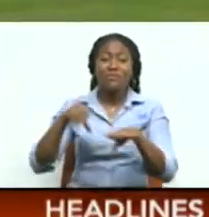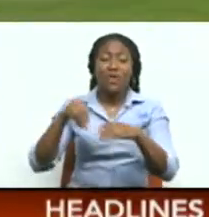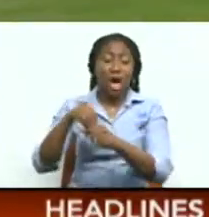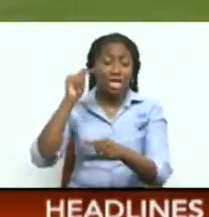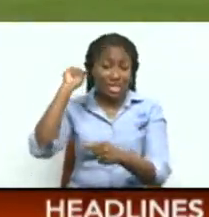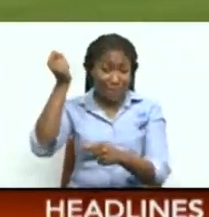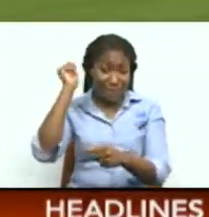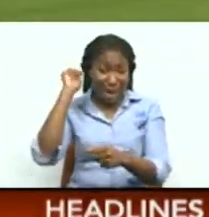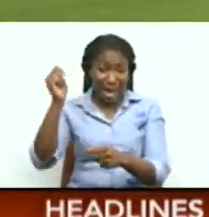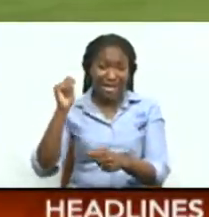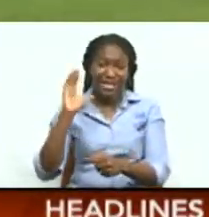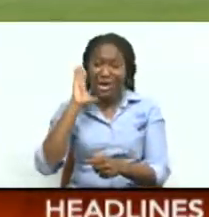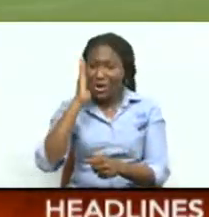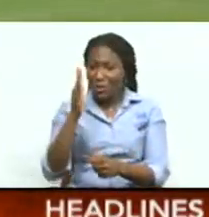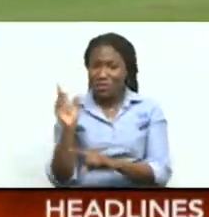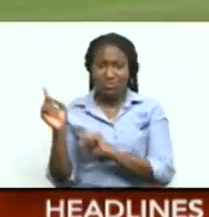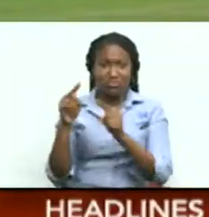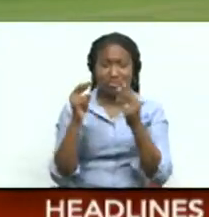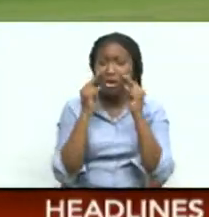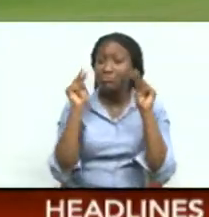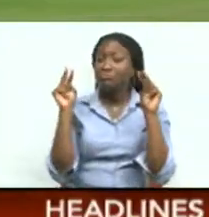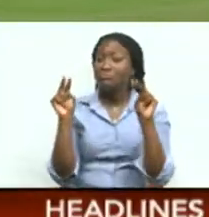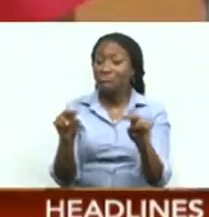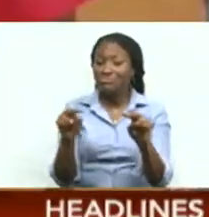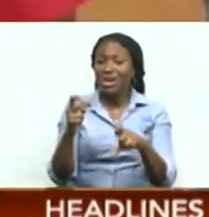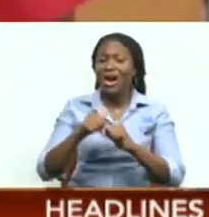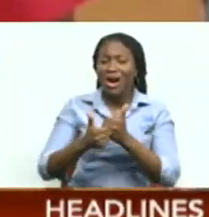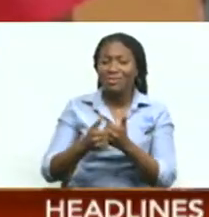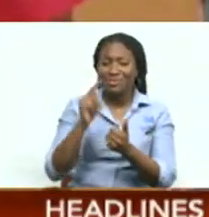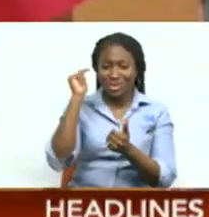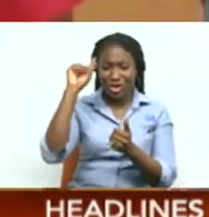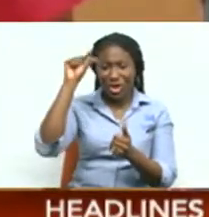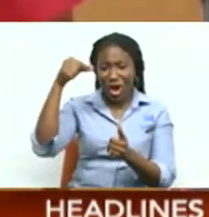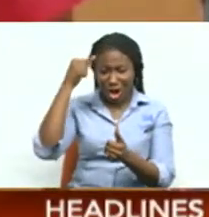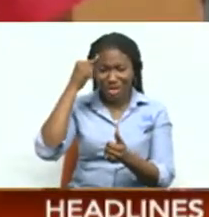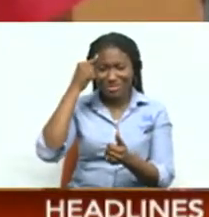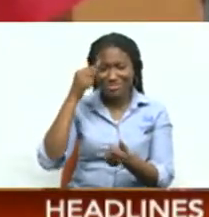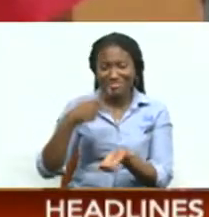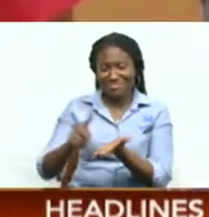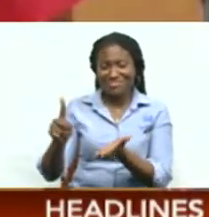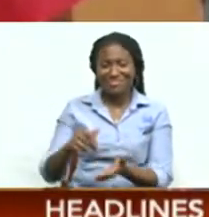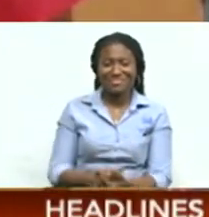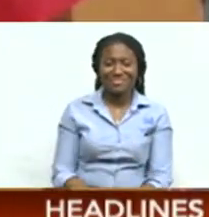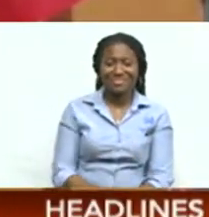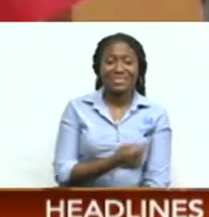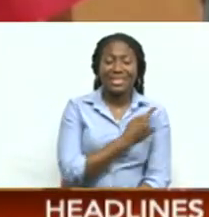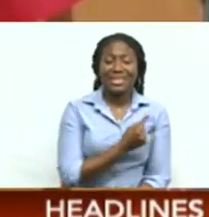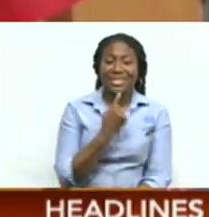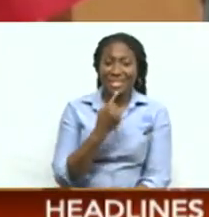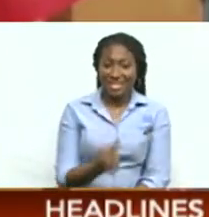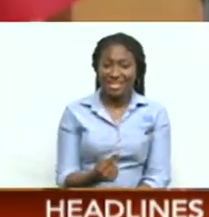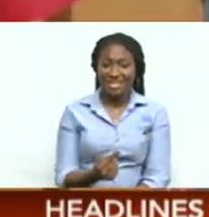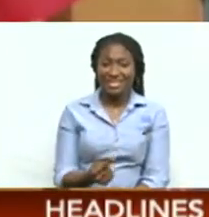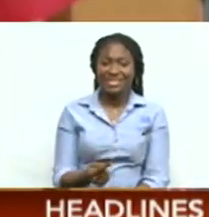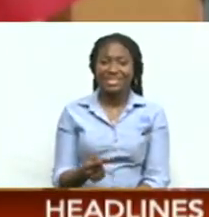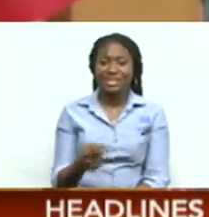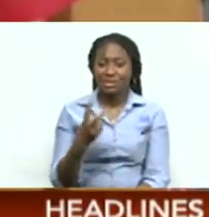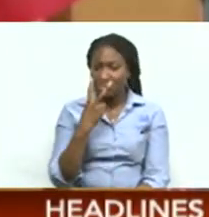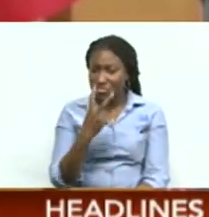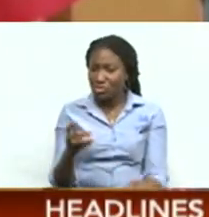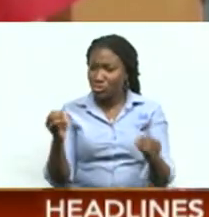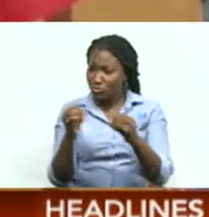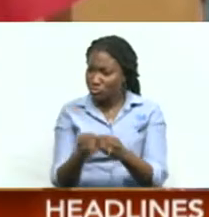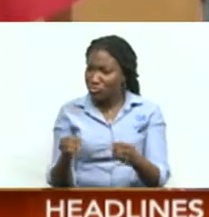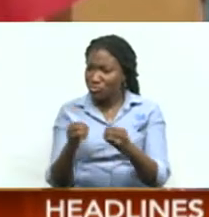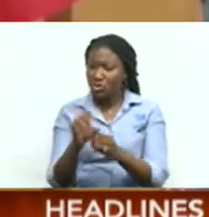will have front row seats courtesy the THA Since we took that decision, the numbers have been steadily growing So we took